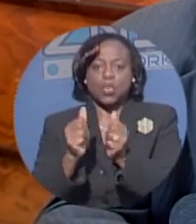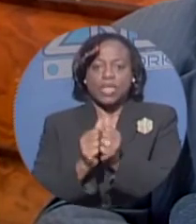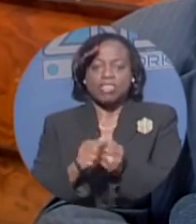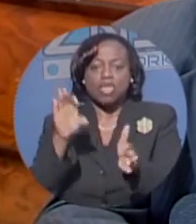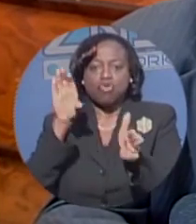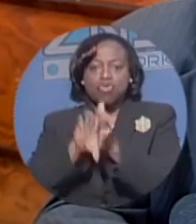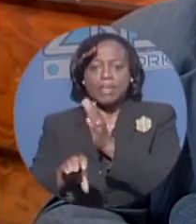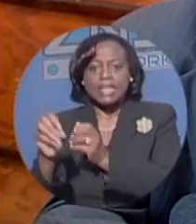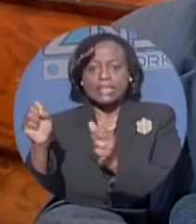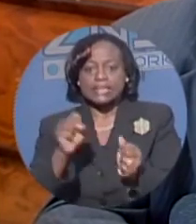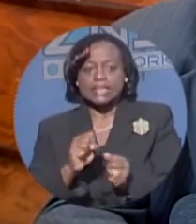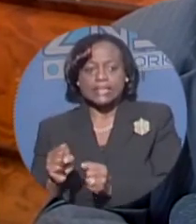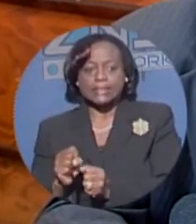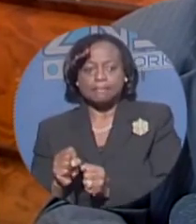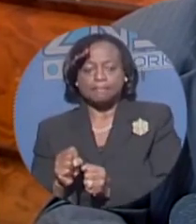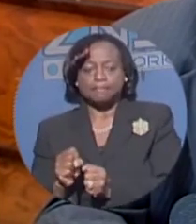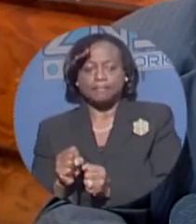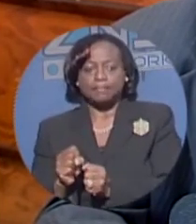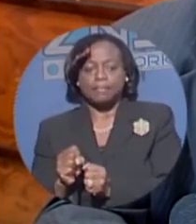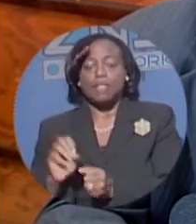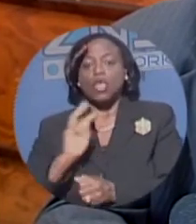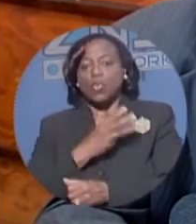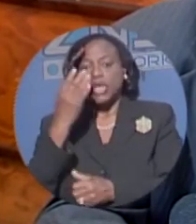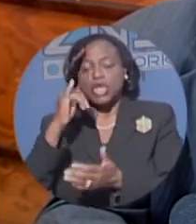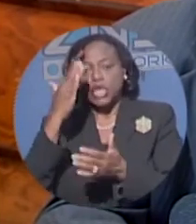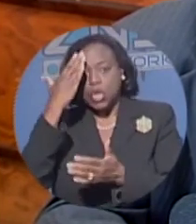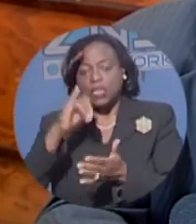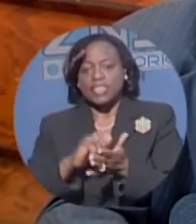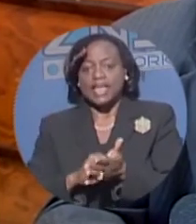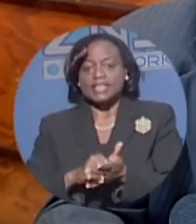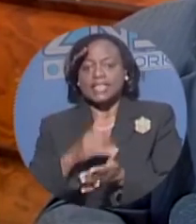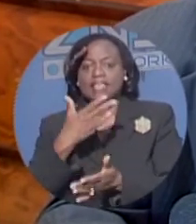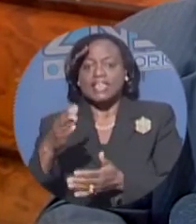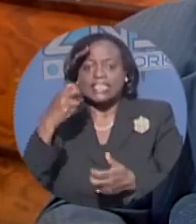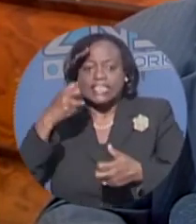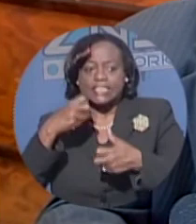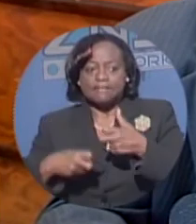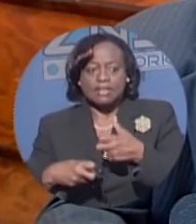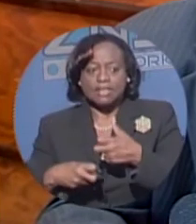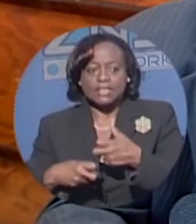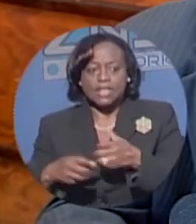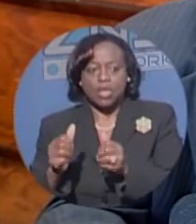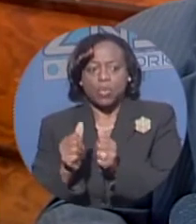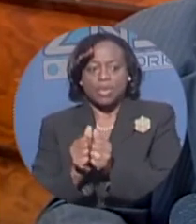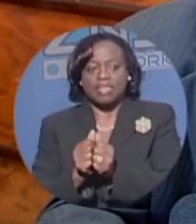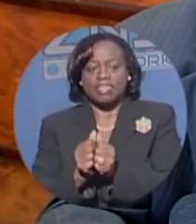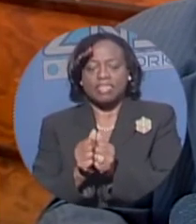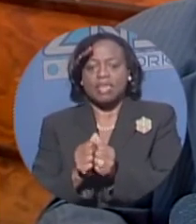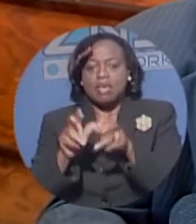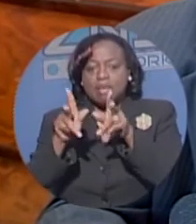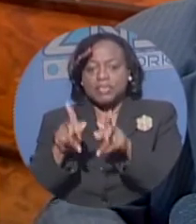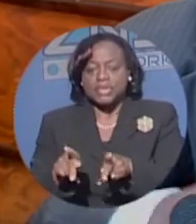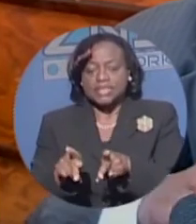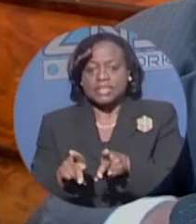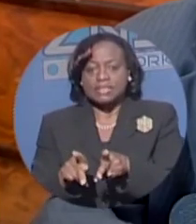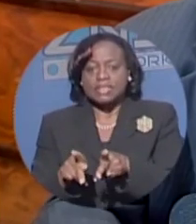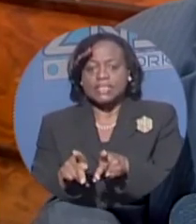there is a difficulty with persons